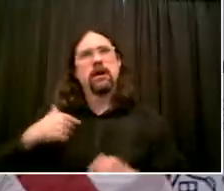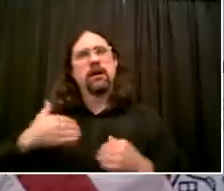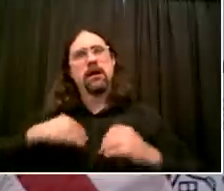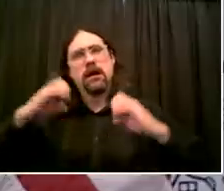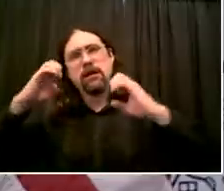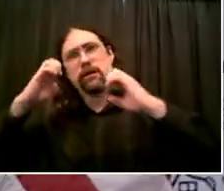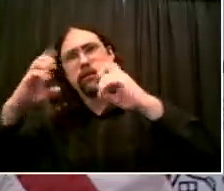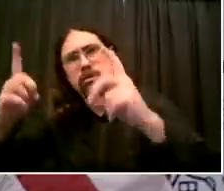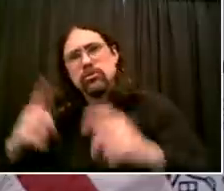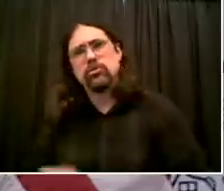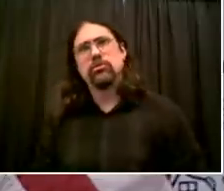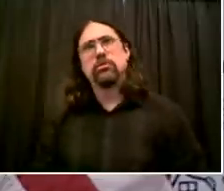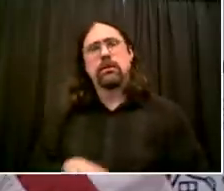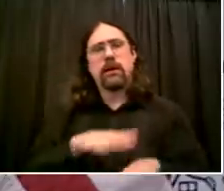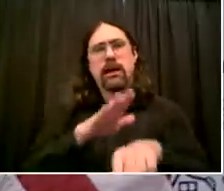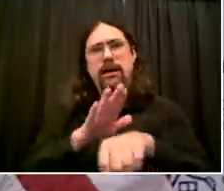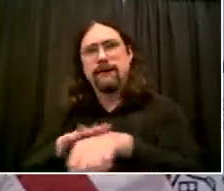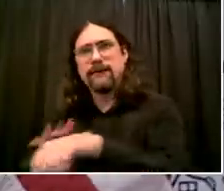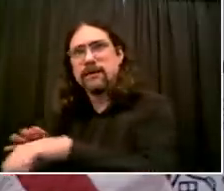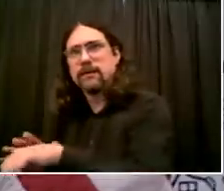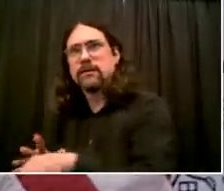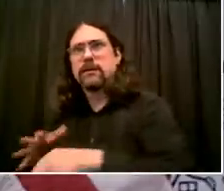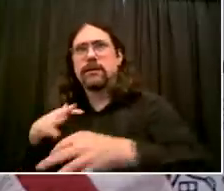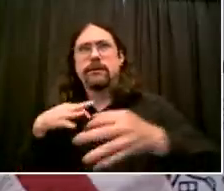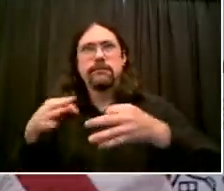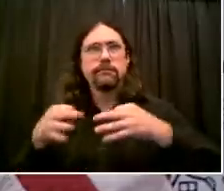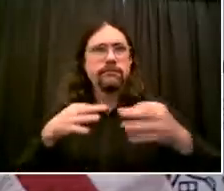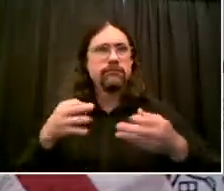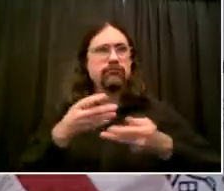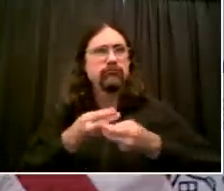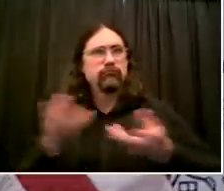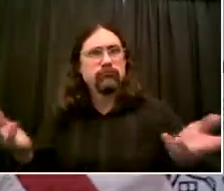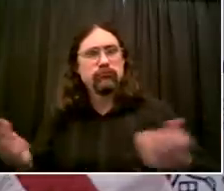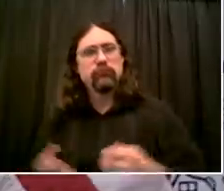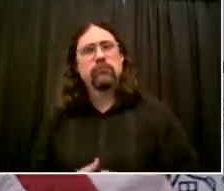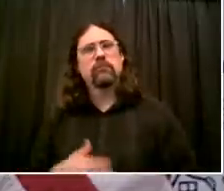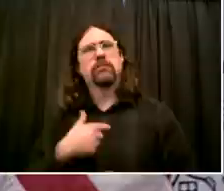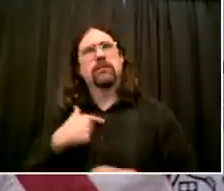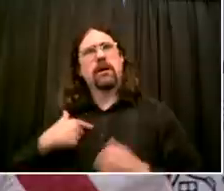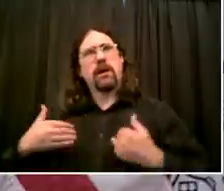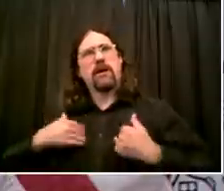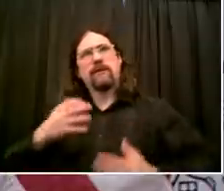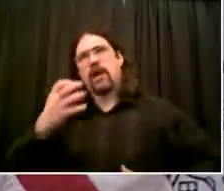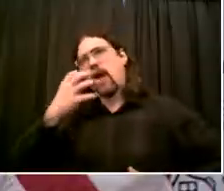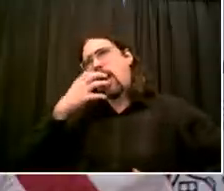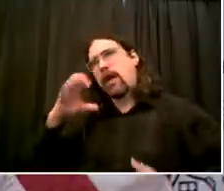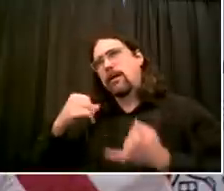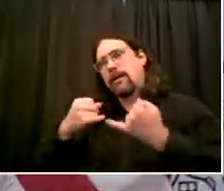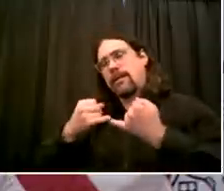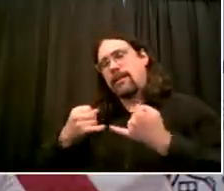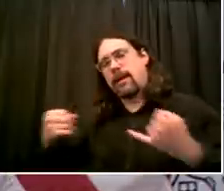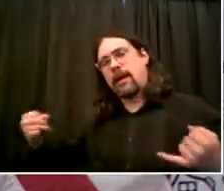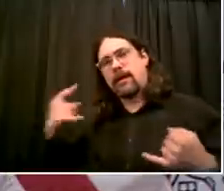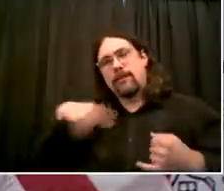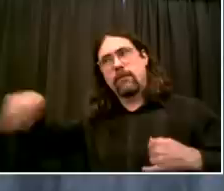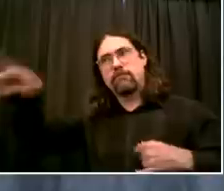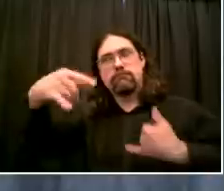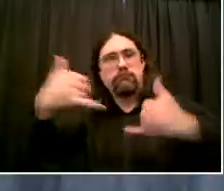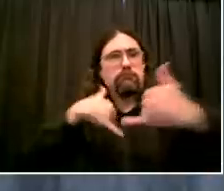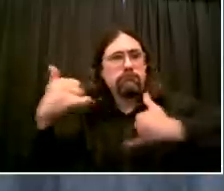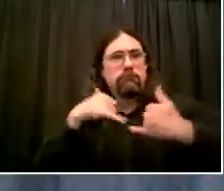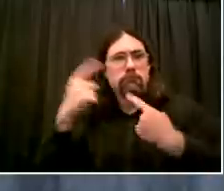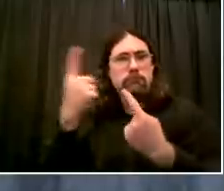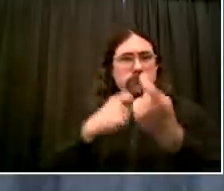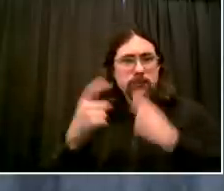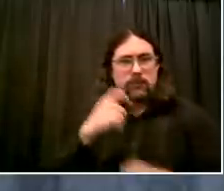But it is a very individual decision. I think people will make those decisions over days and weeks. Commissioner, do you want to add? Yeah, sure. So as it pertains to